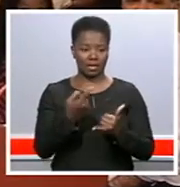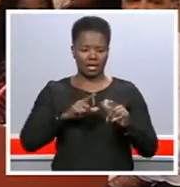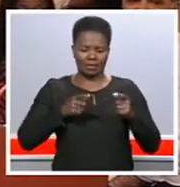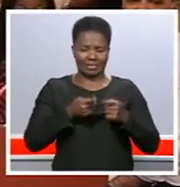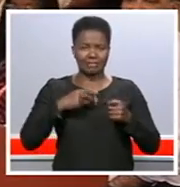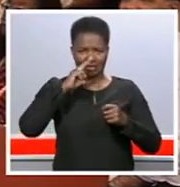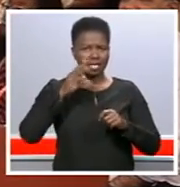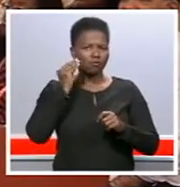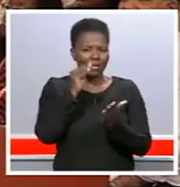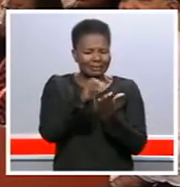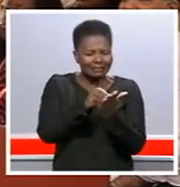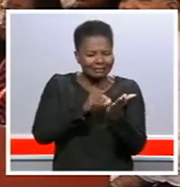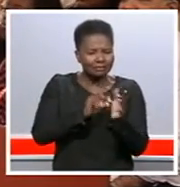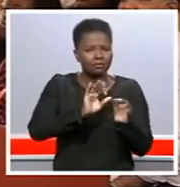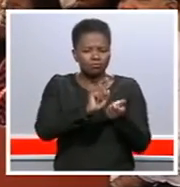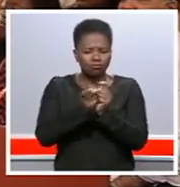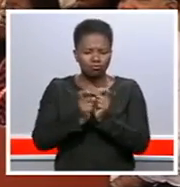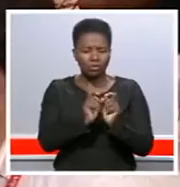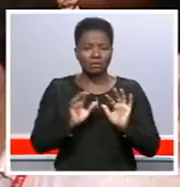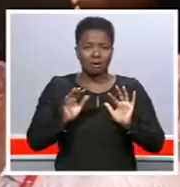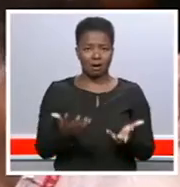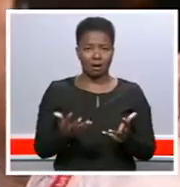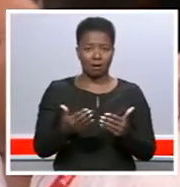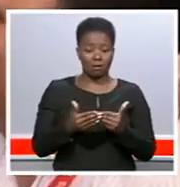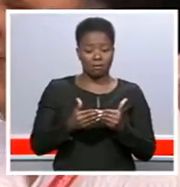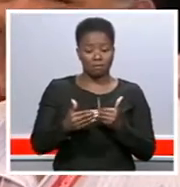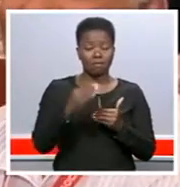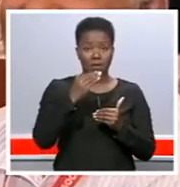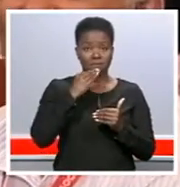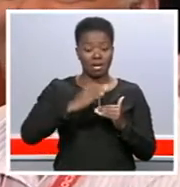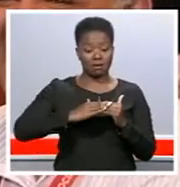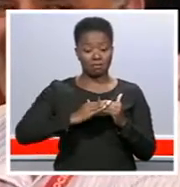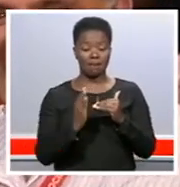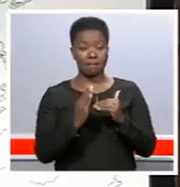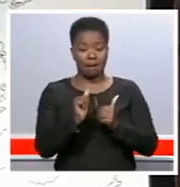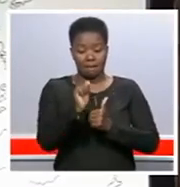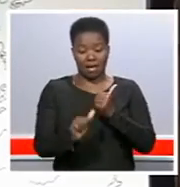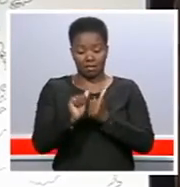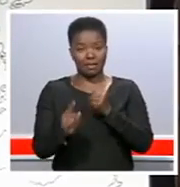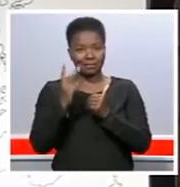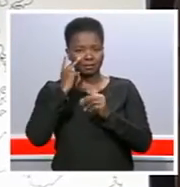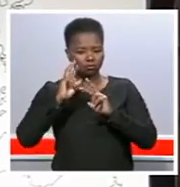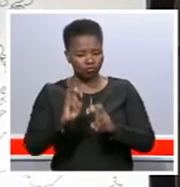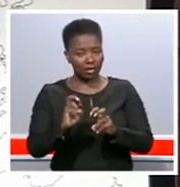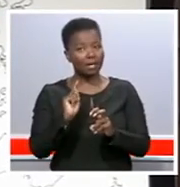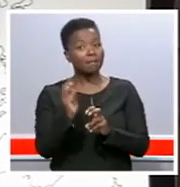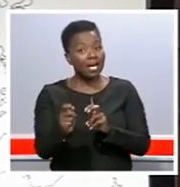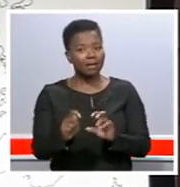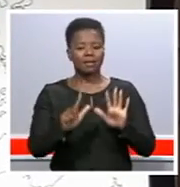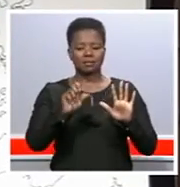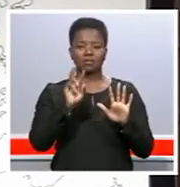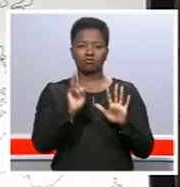information. Data to run the device will cost around 70 rand per month. The pull box is being